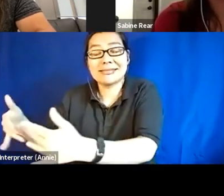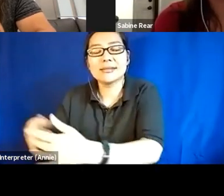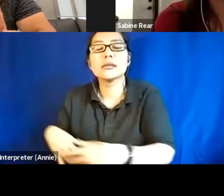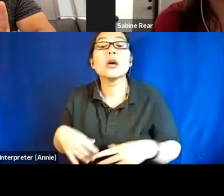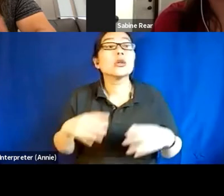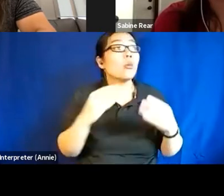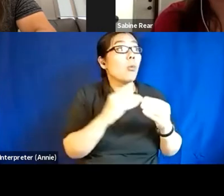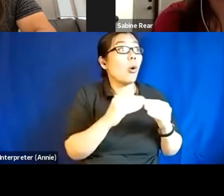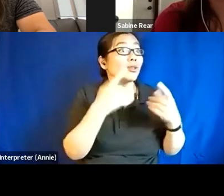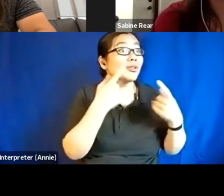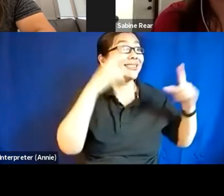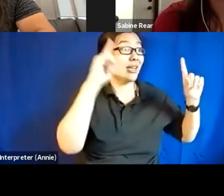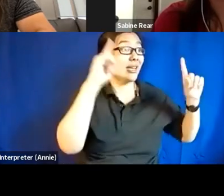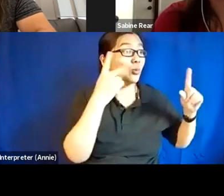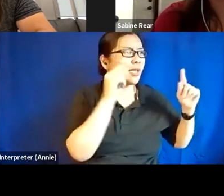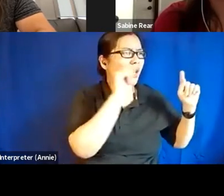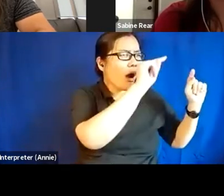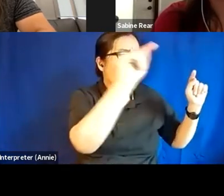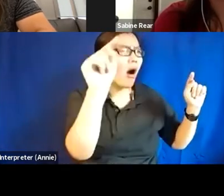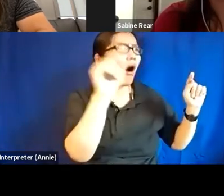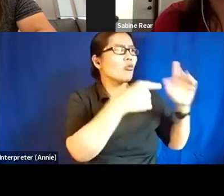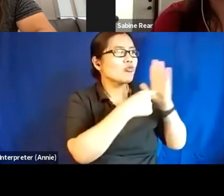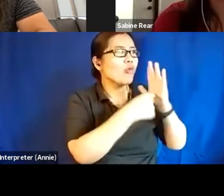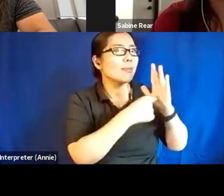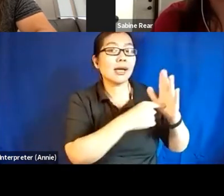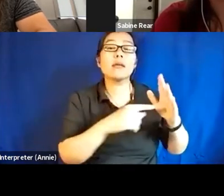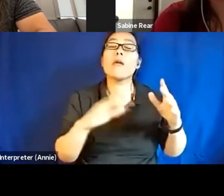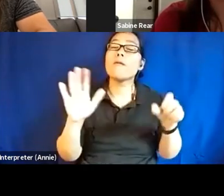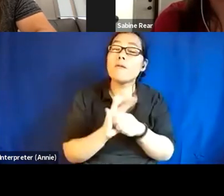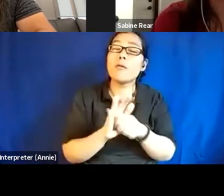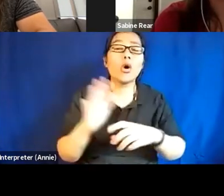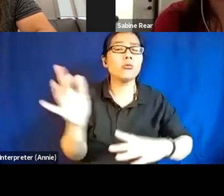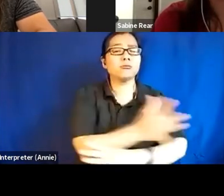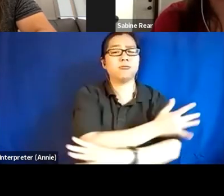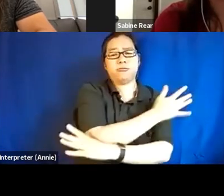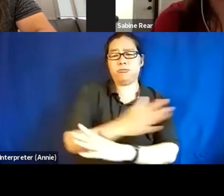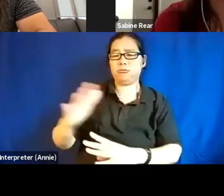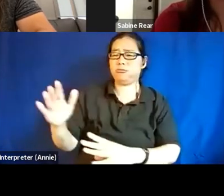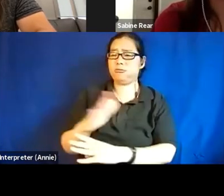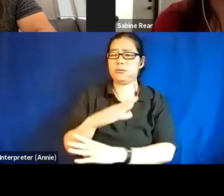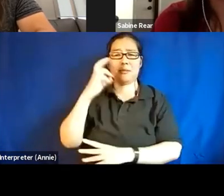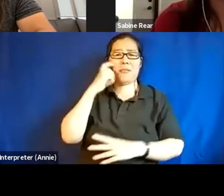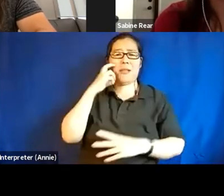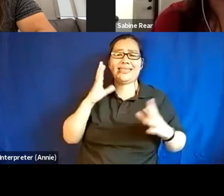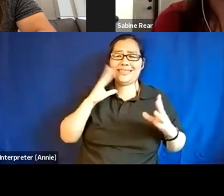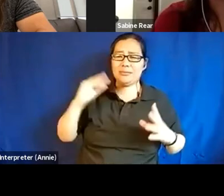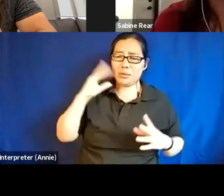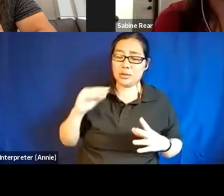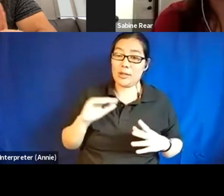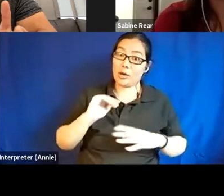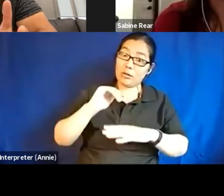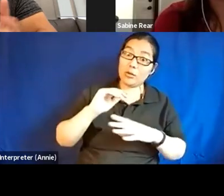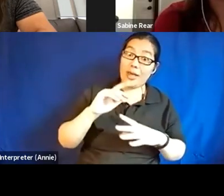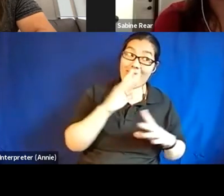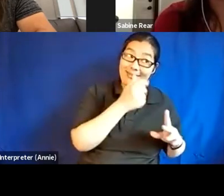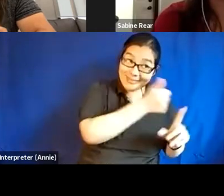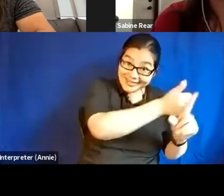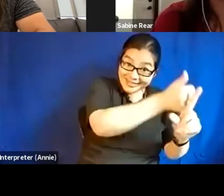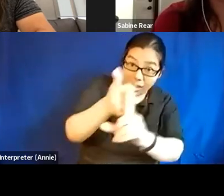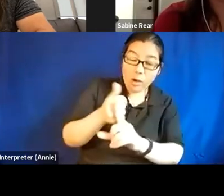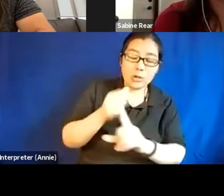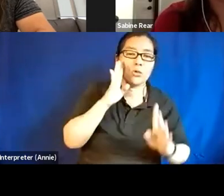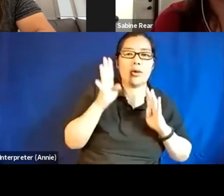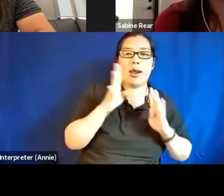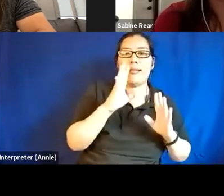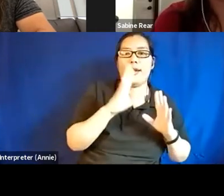more, and the more they get to represent the full range out there and, and they're creating that, that narrative. And it doesn't even just have to be